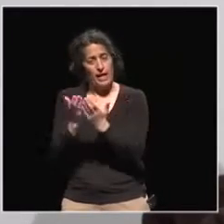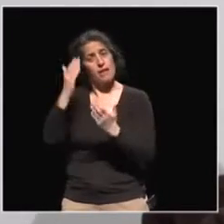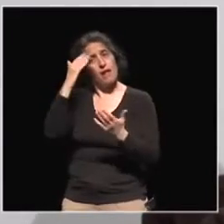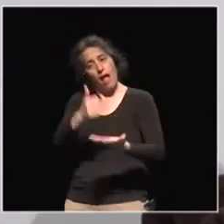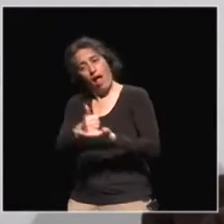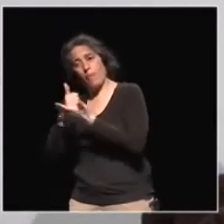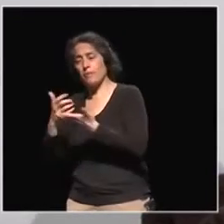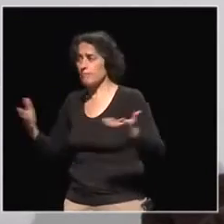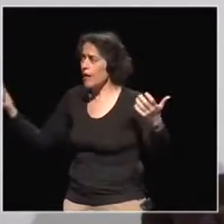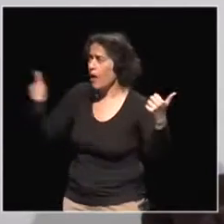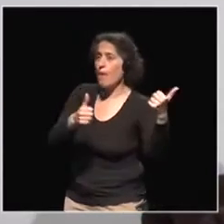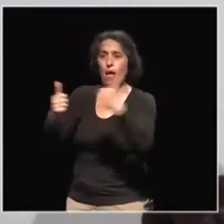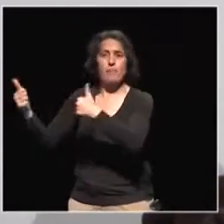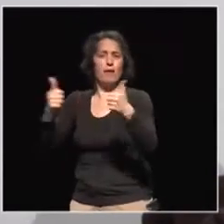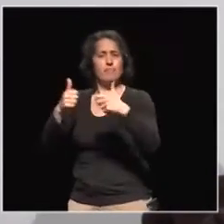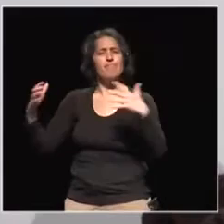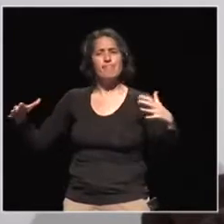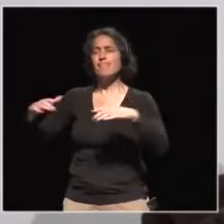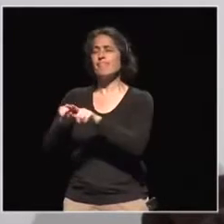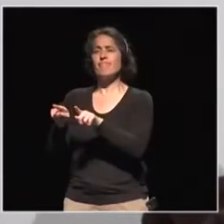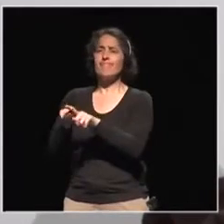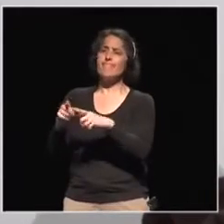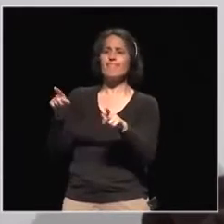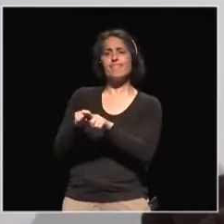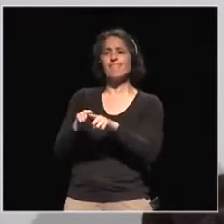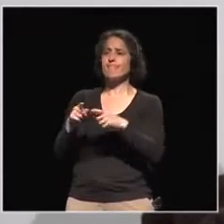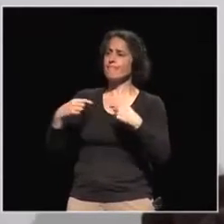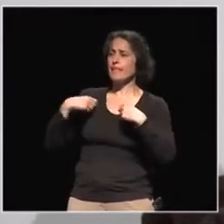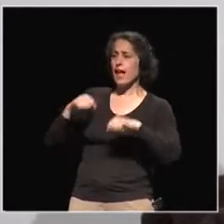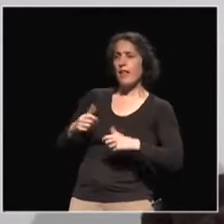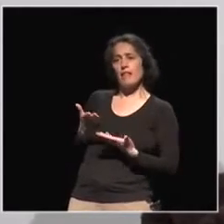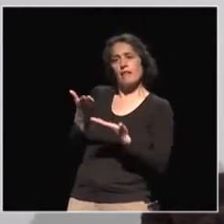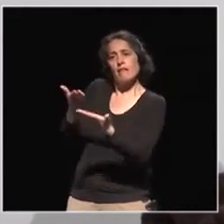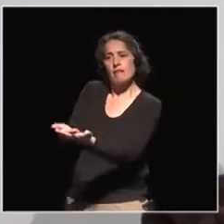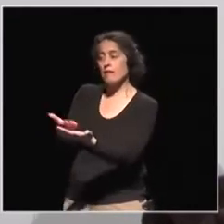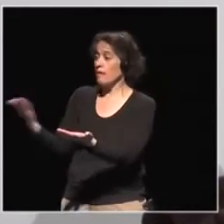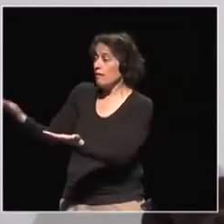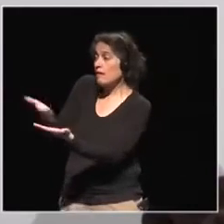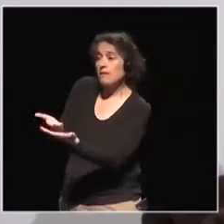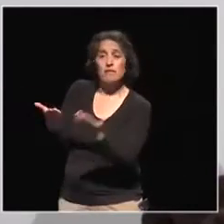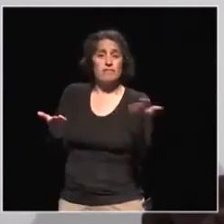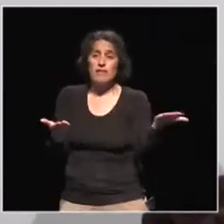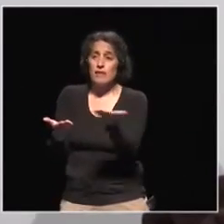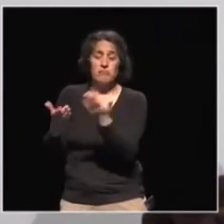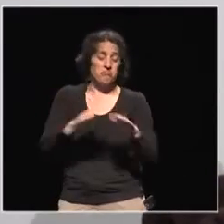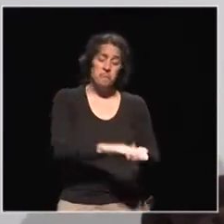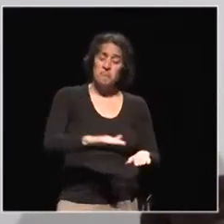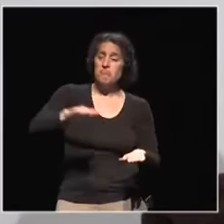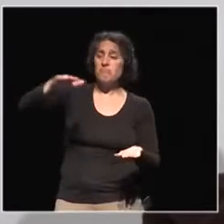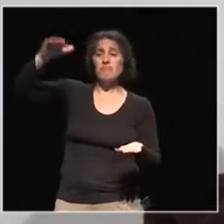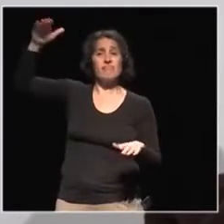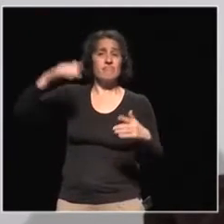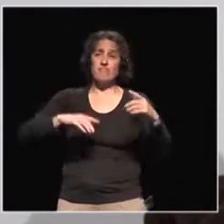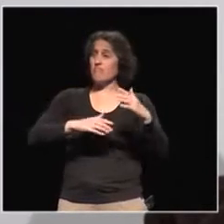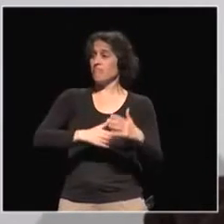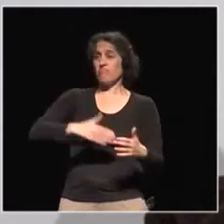have, being the useful and really one of the very important part of the families, of the community, of the environment where you